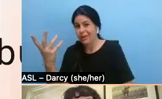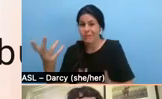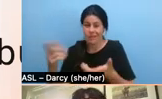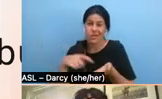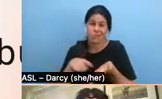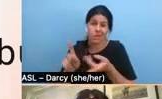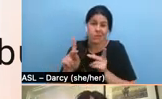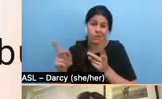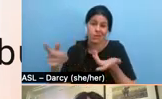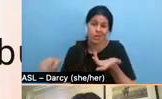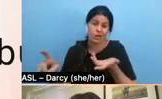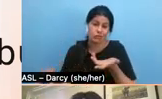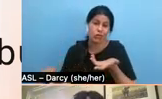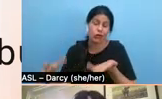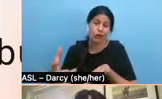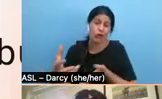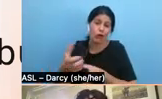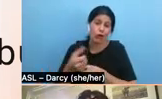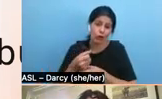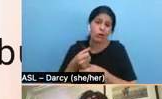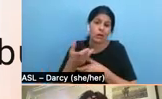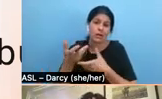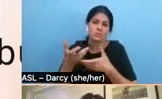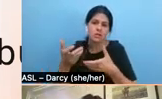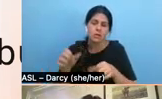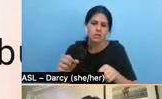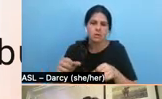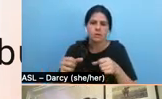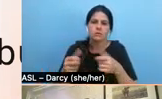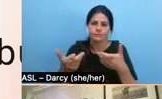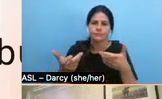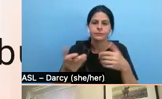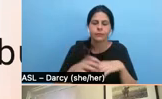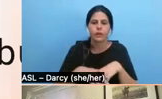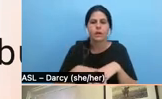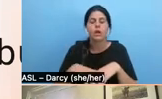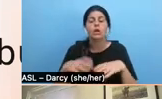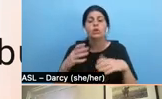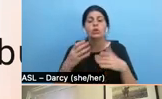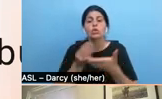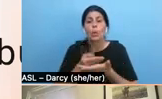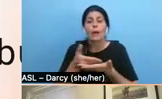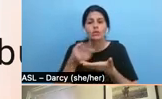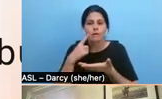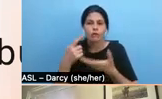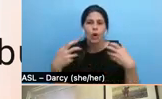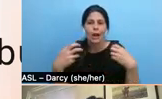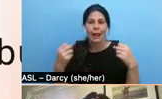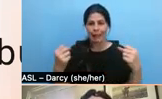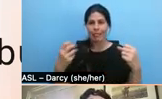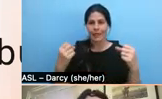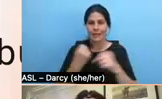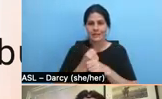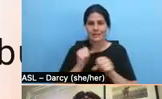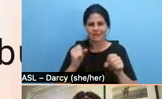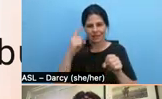be earning as much as possible, obviously with Simley away. So budgeting for health and safety, think outside the box with that, you know,